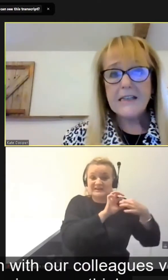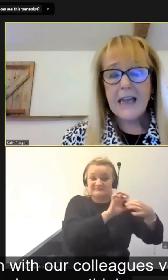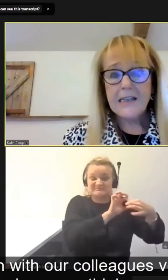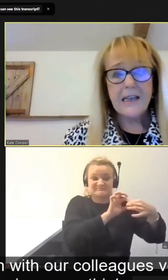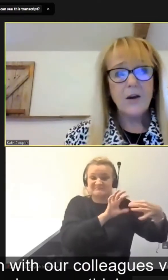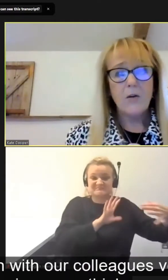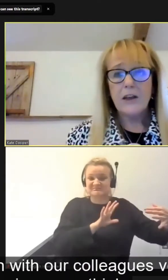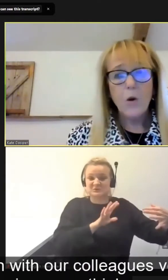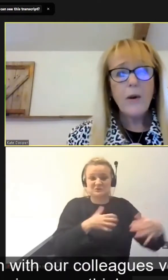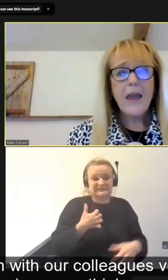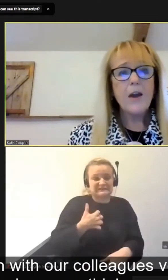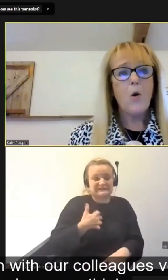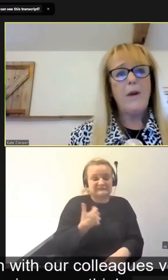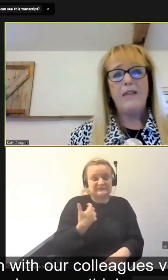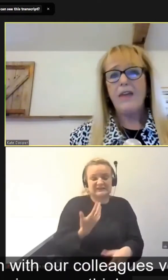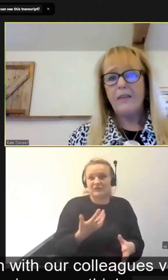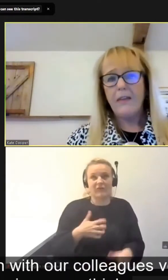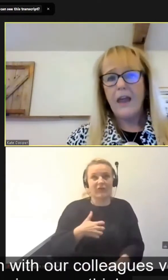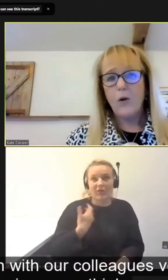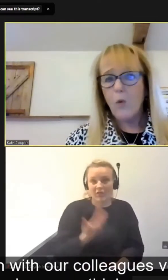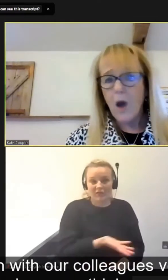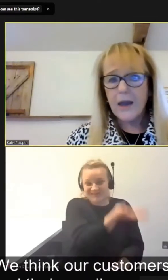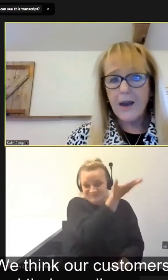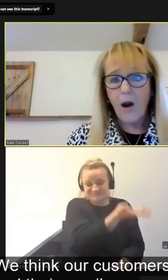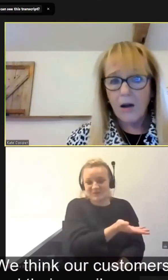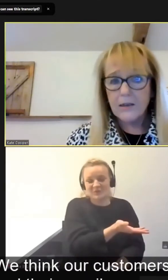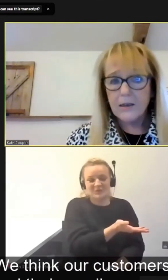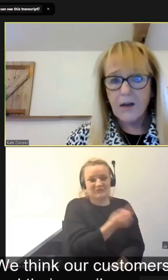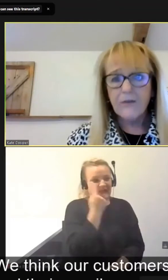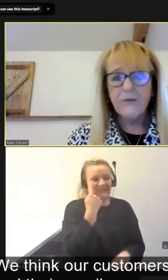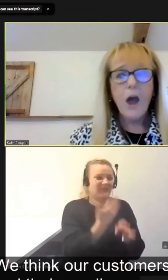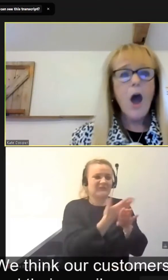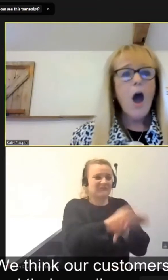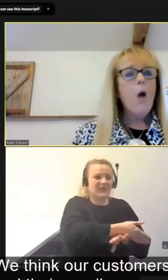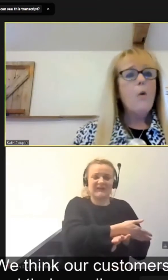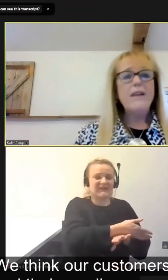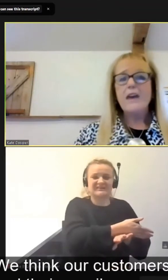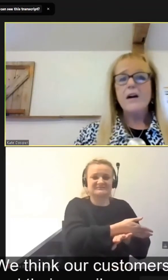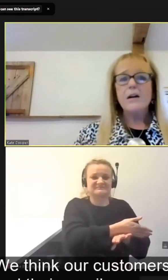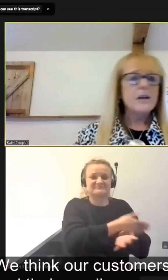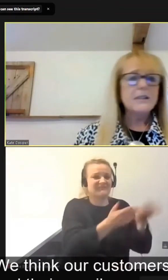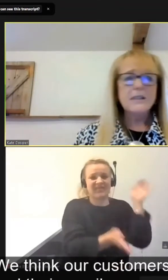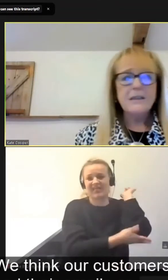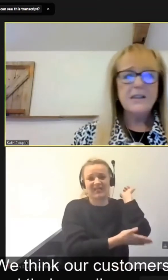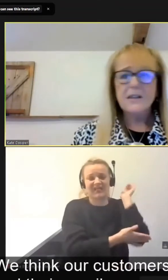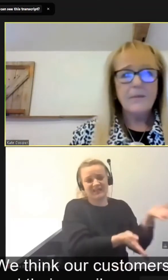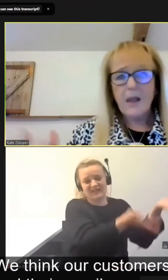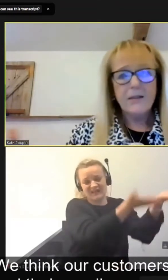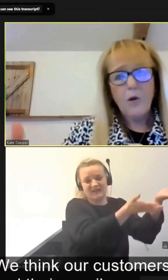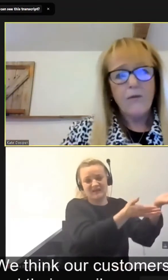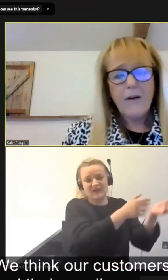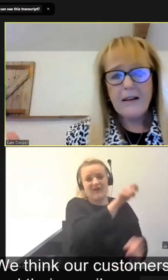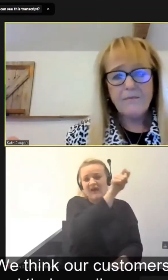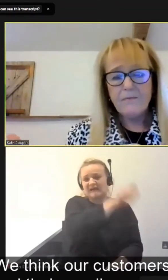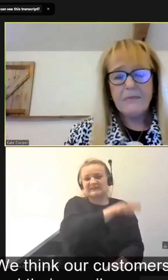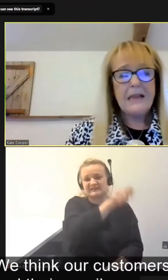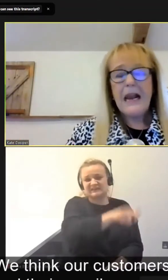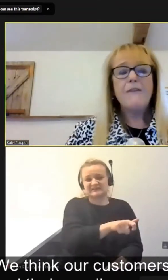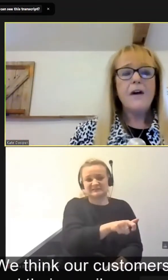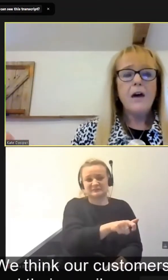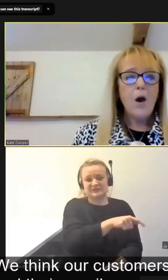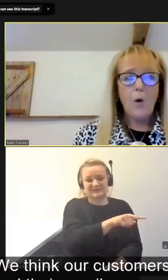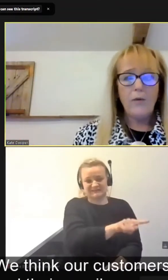or they're irritating or annoying, or we think that they're not working hard enough. We think our customers are not very